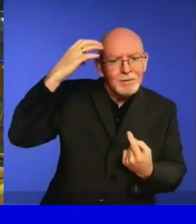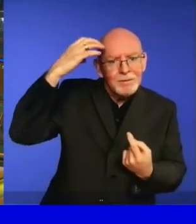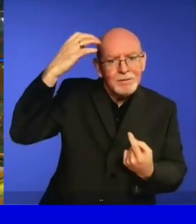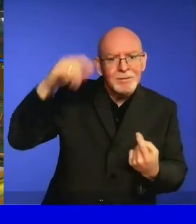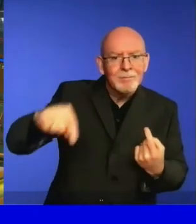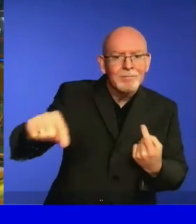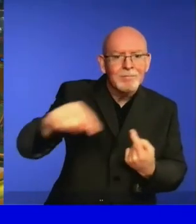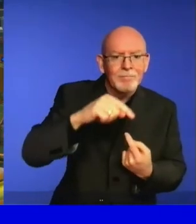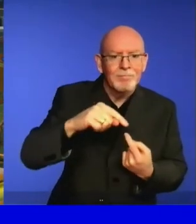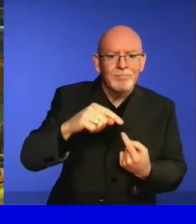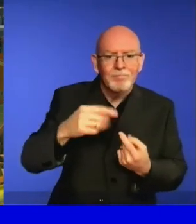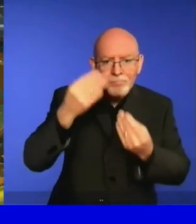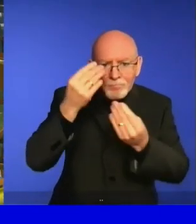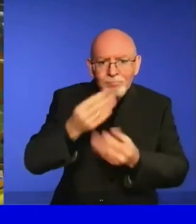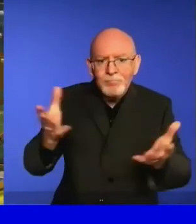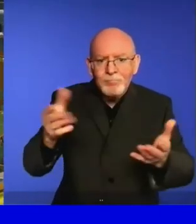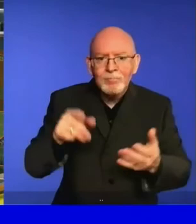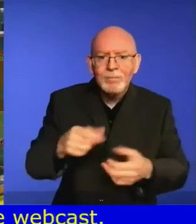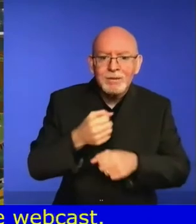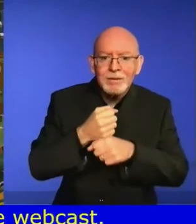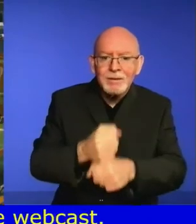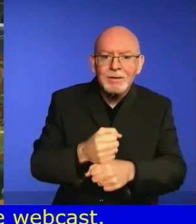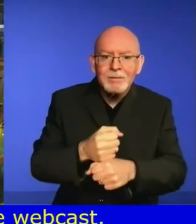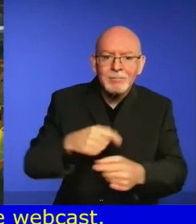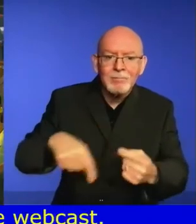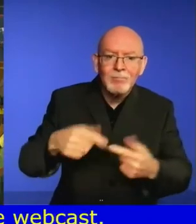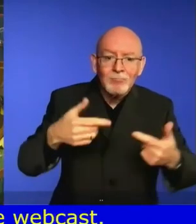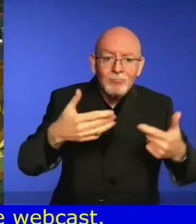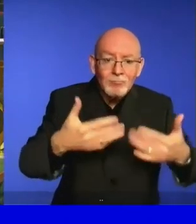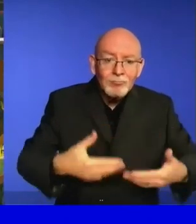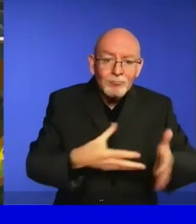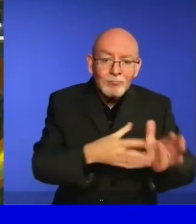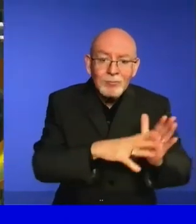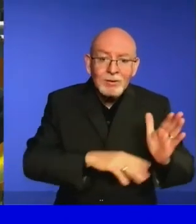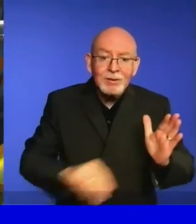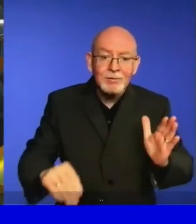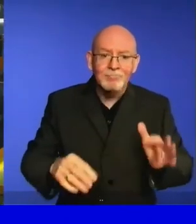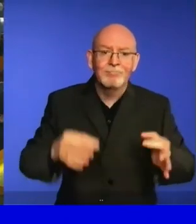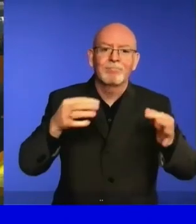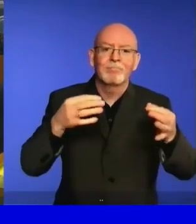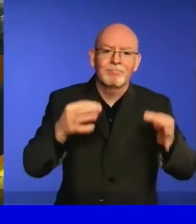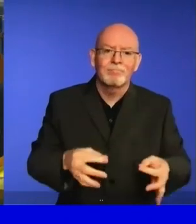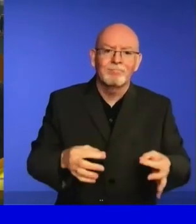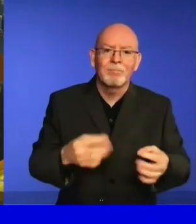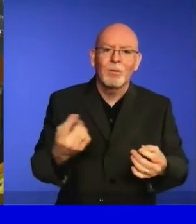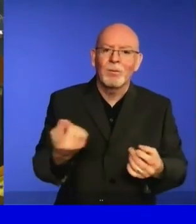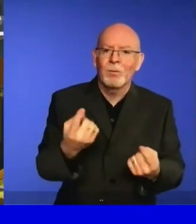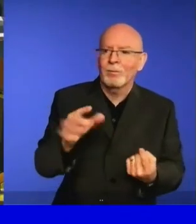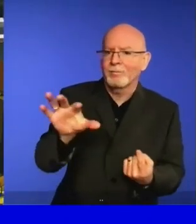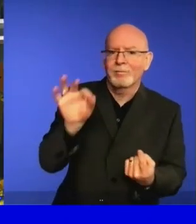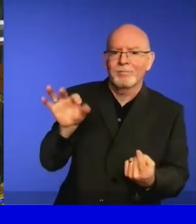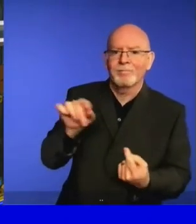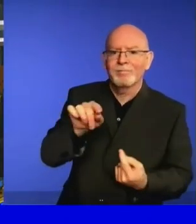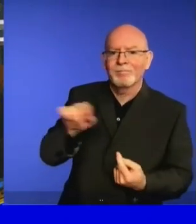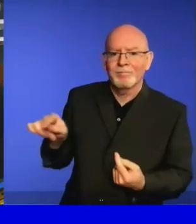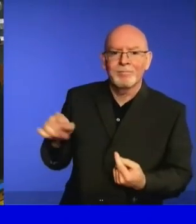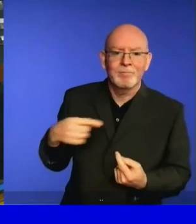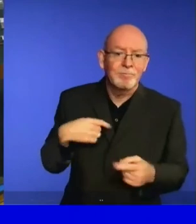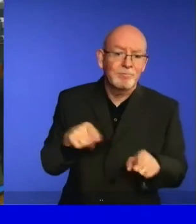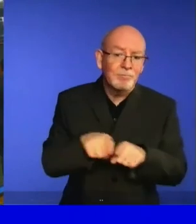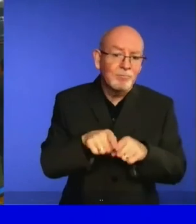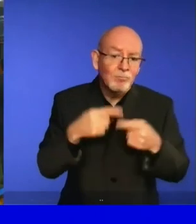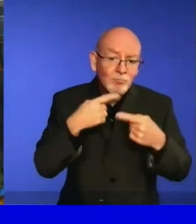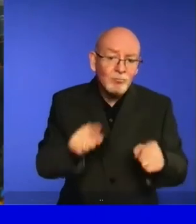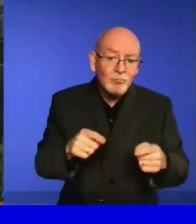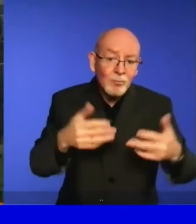concerning the date, time and venue for the following balloting as needed. In this regard, if